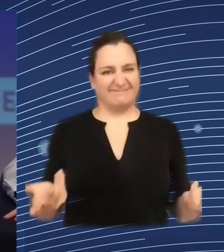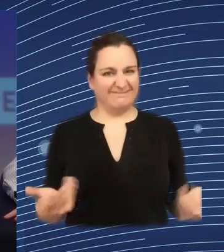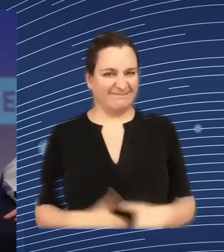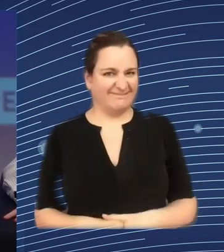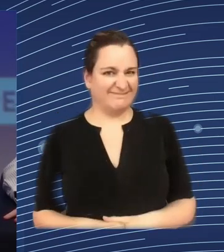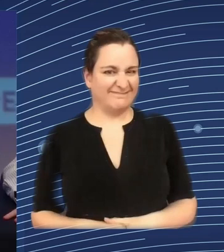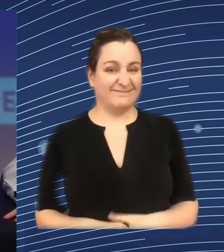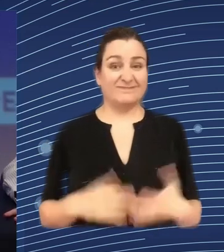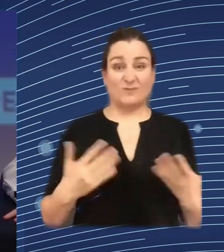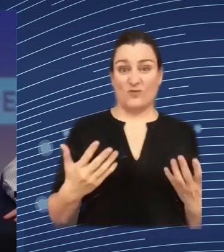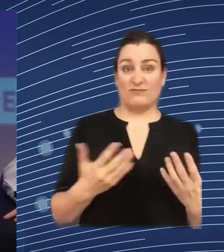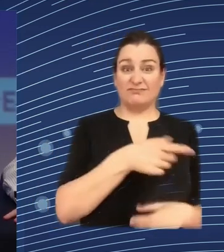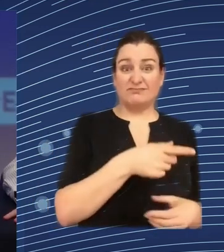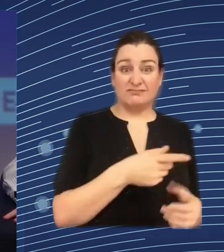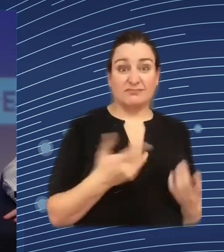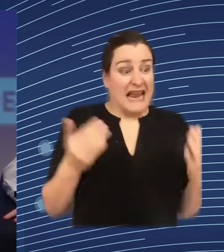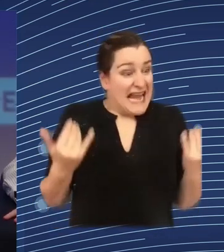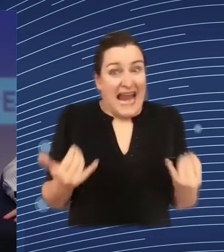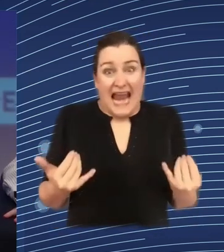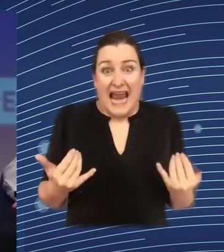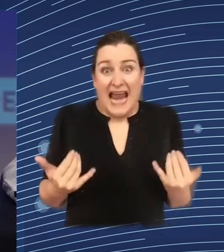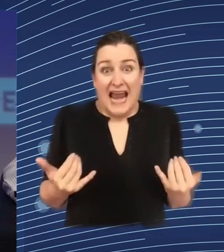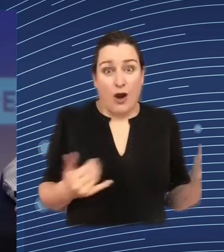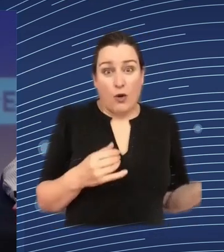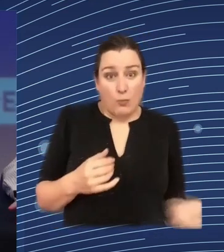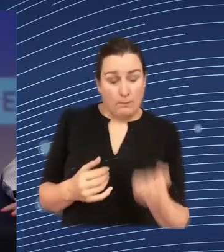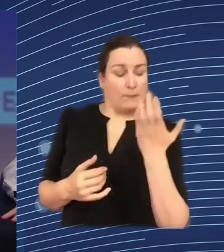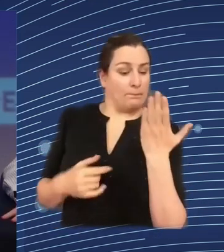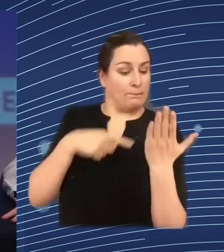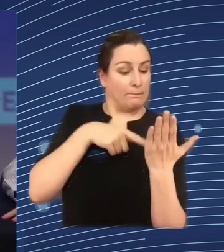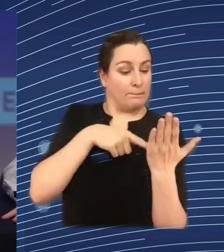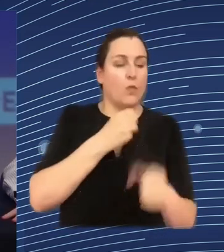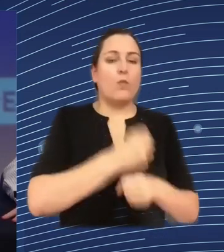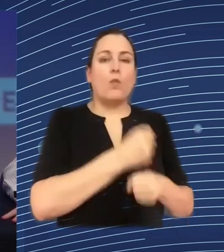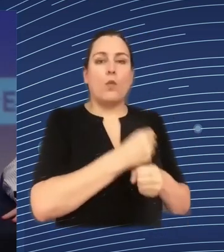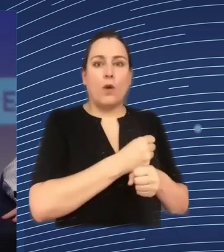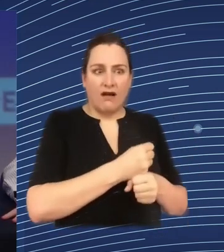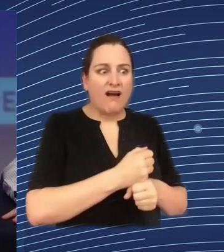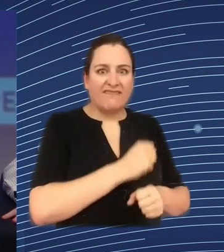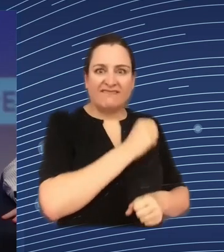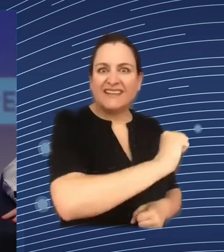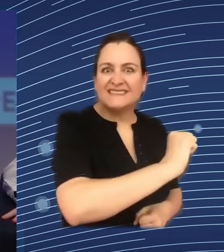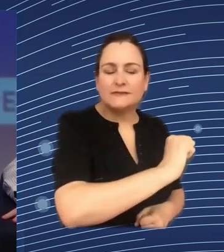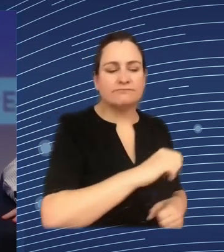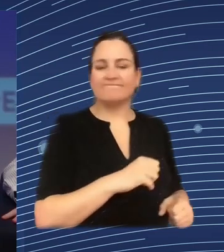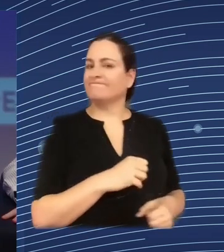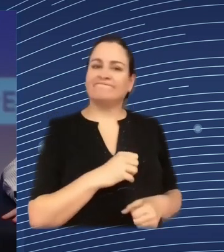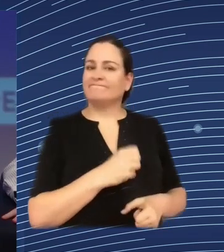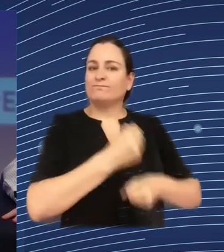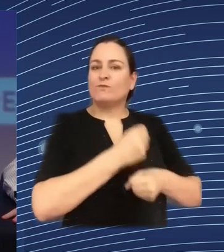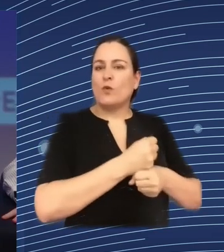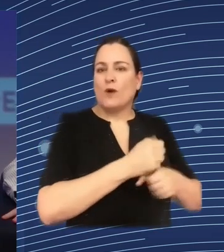evaluate life whether work is fast or slow and whether staff need to be